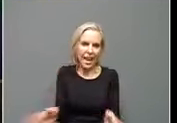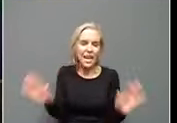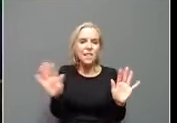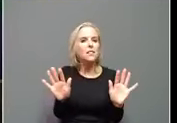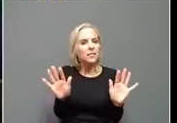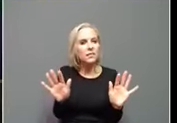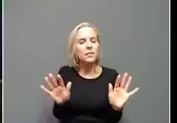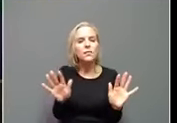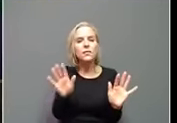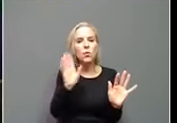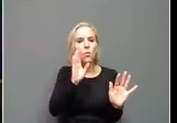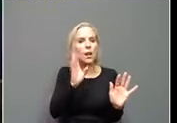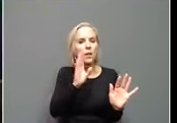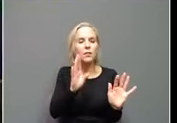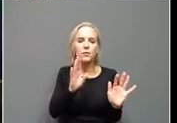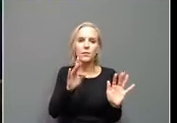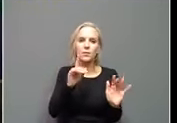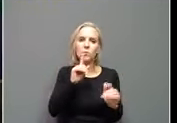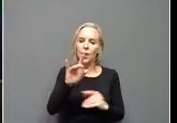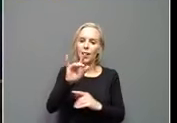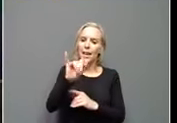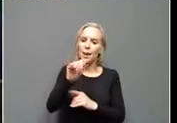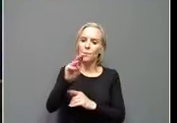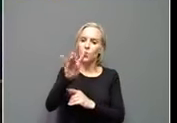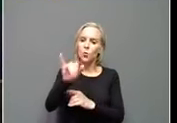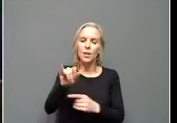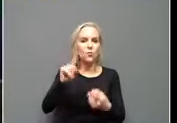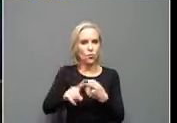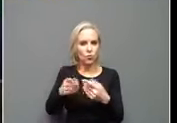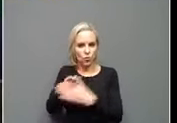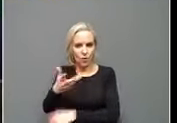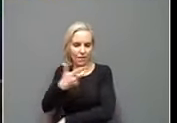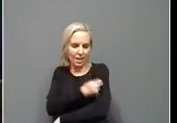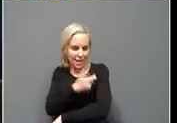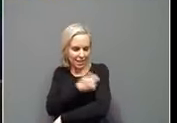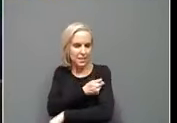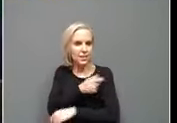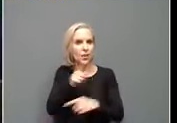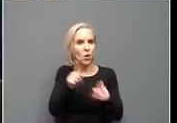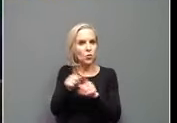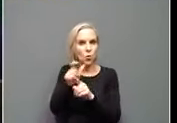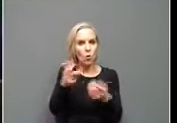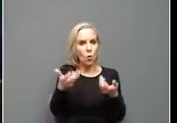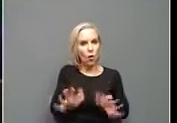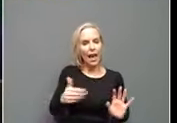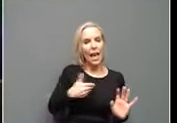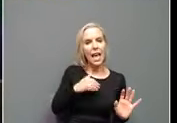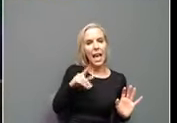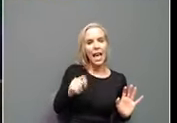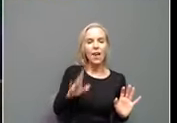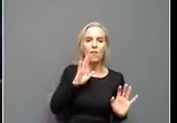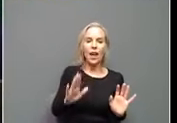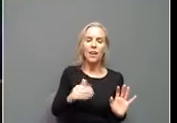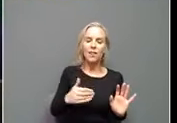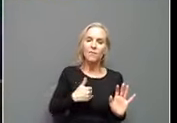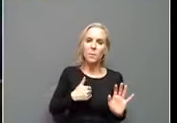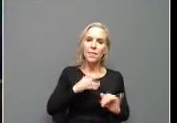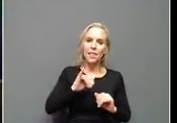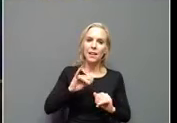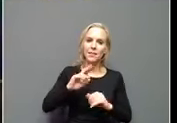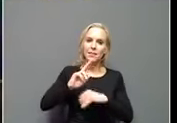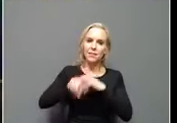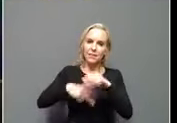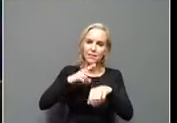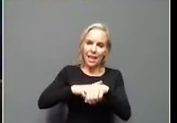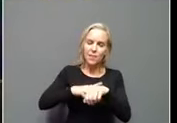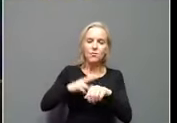we'll get to immunity, not just through vaccines, but also through those that have had the virus and we'll get the natural, uh, immunity. We just want to make sure